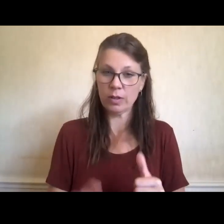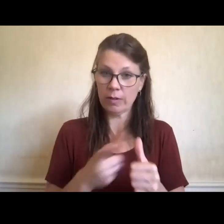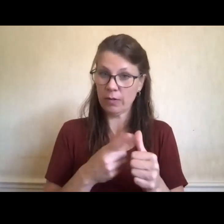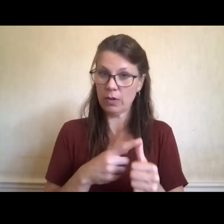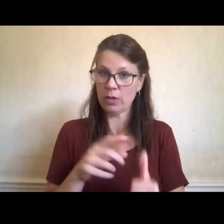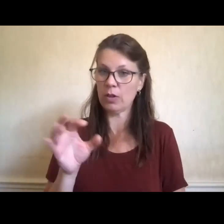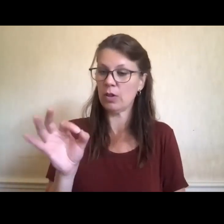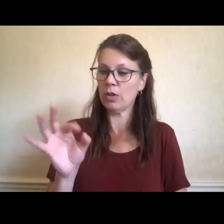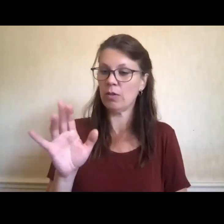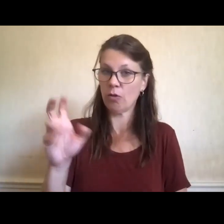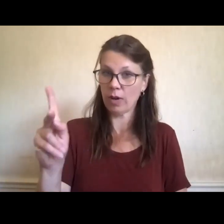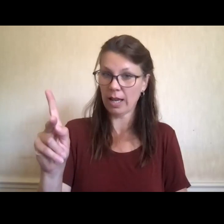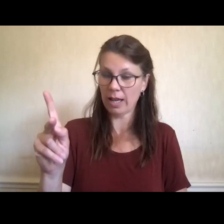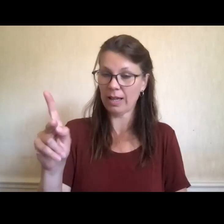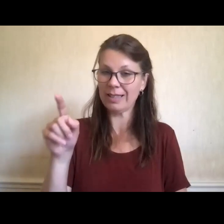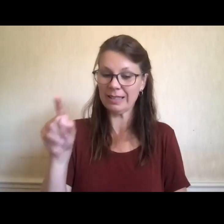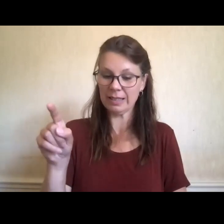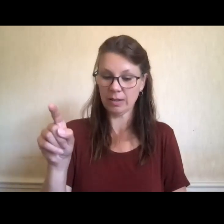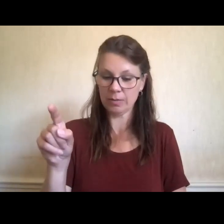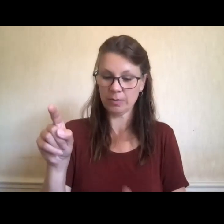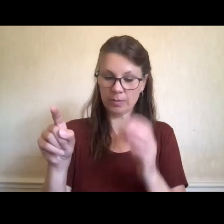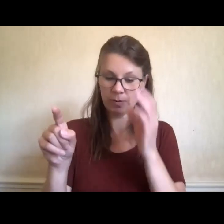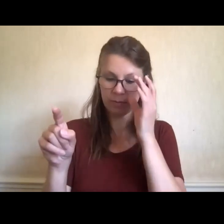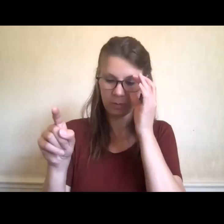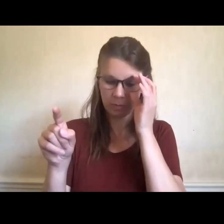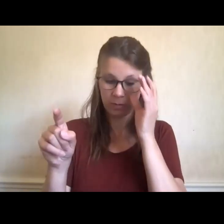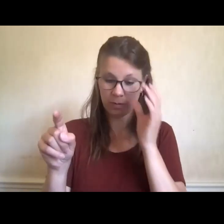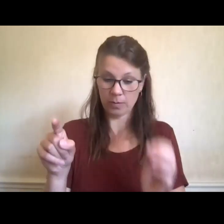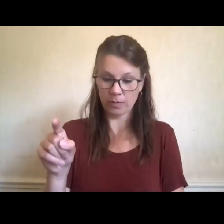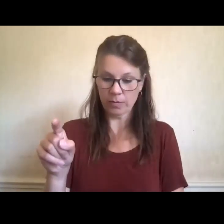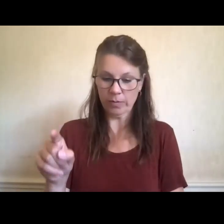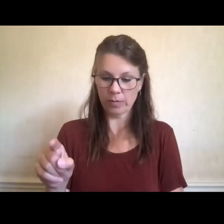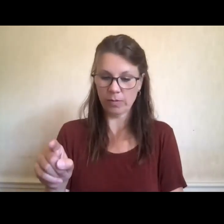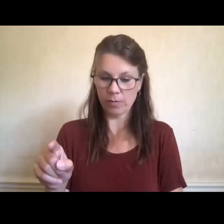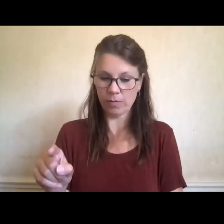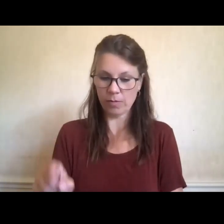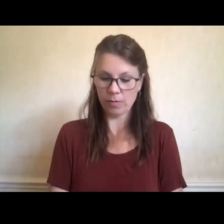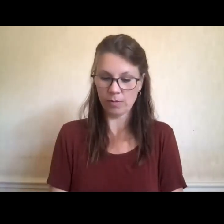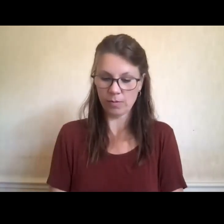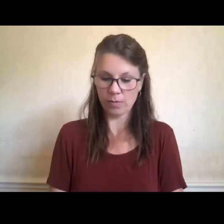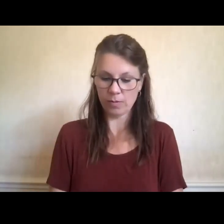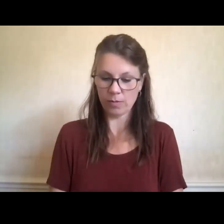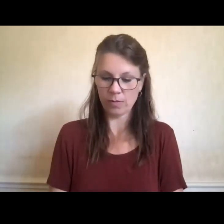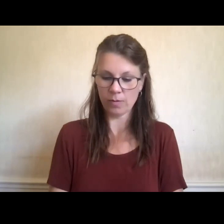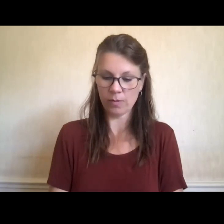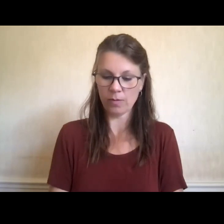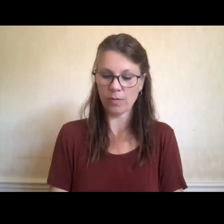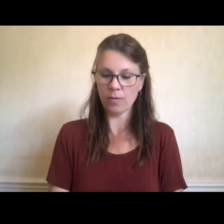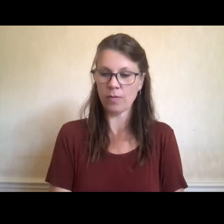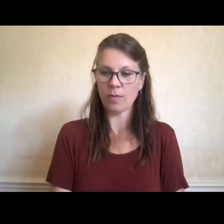talking about the deep history of indigenous leadership, coastal leadership